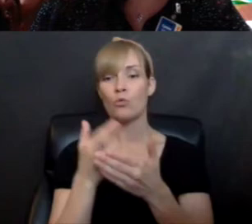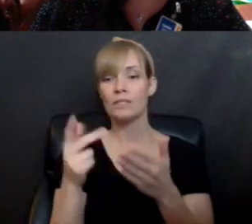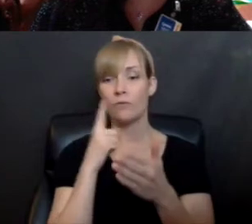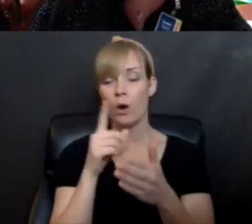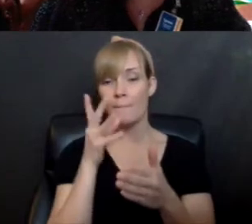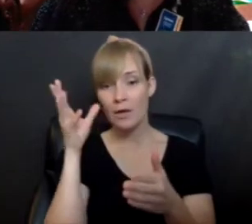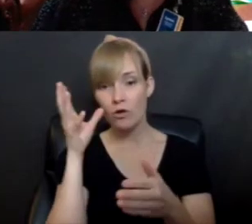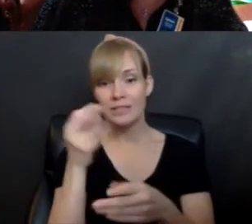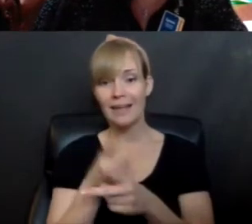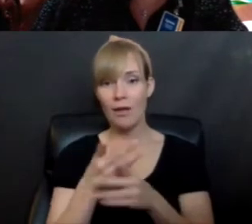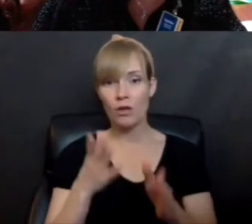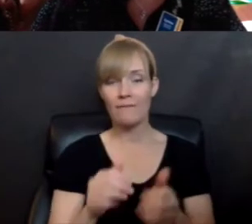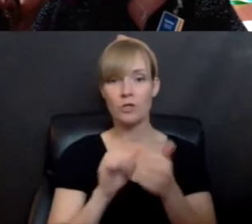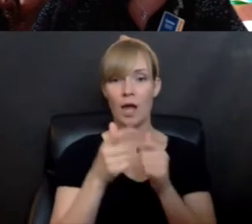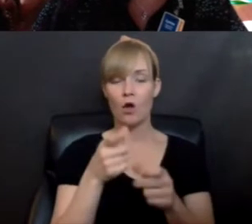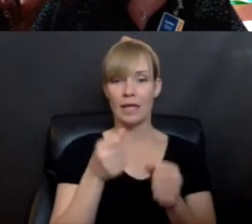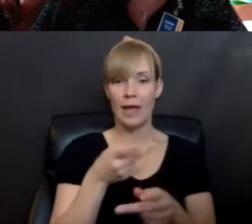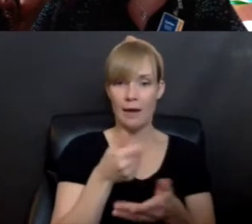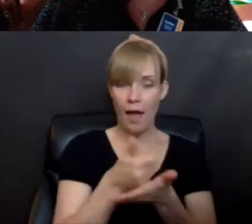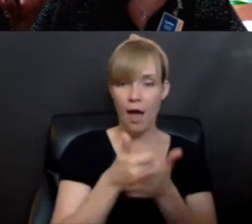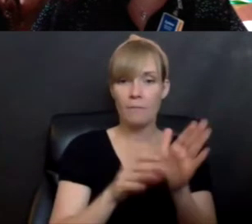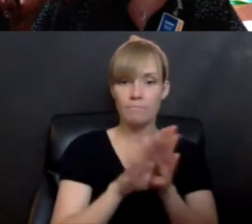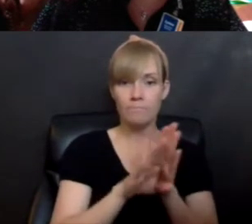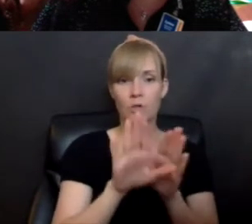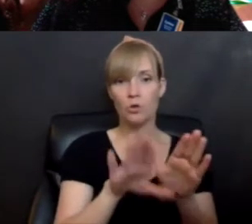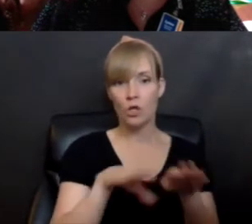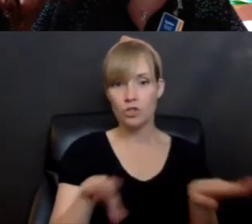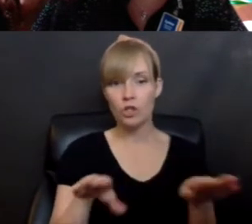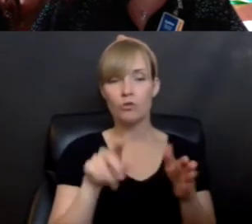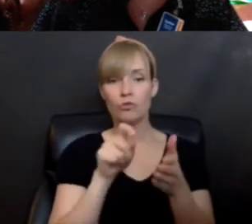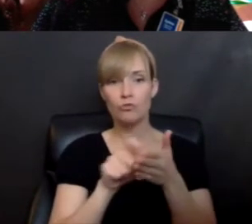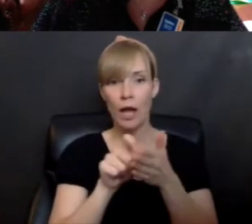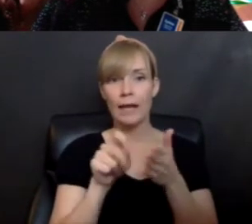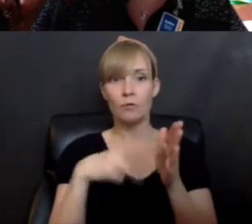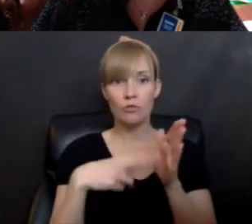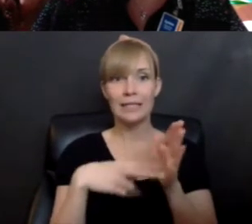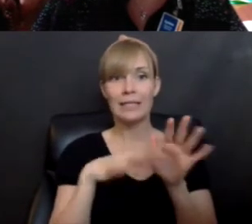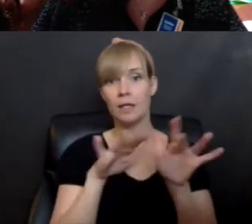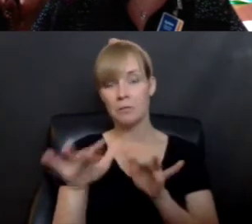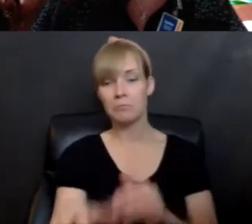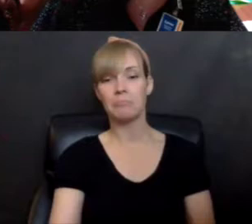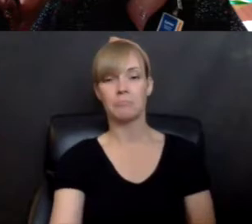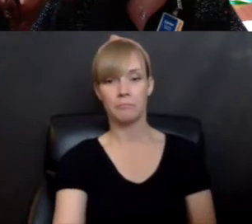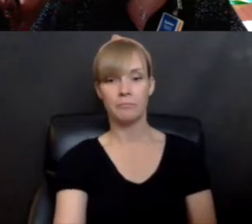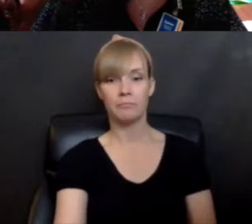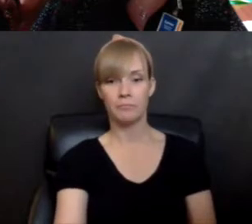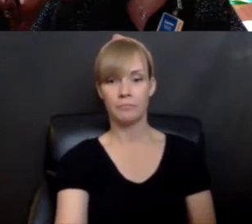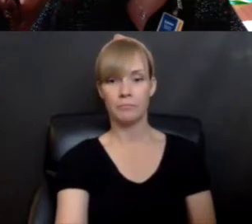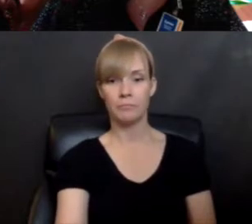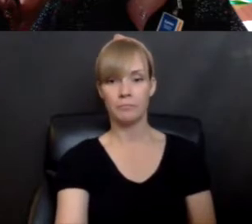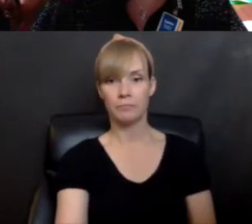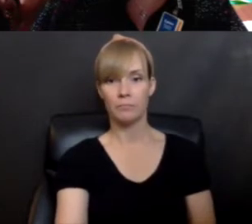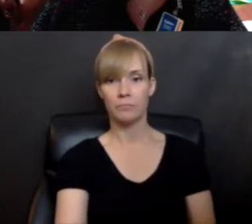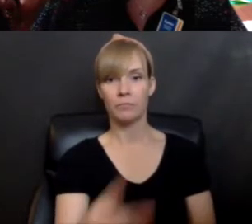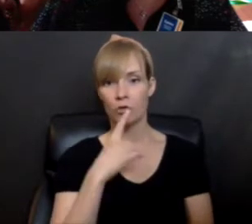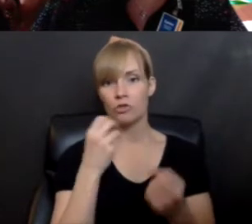caregivers of how you can nurture your readers and writers at home and find book recommendations and different things like that. There's a lot